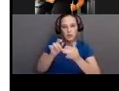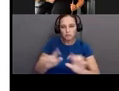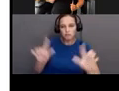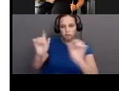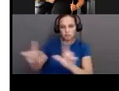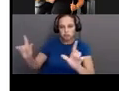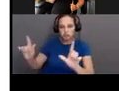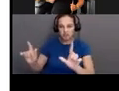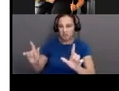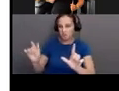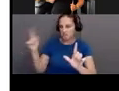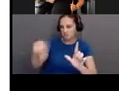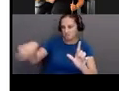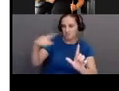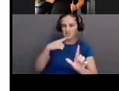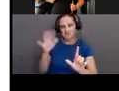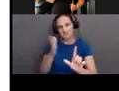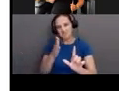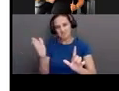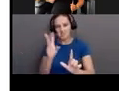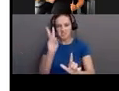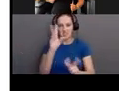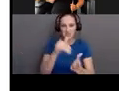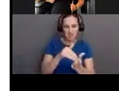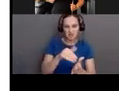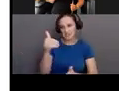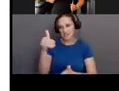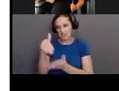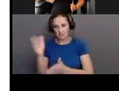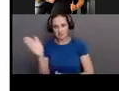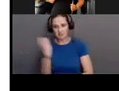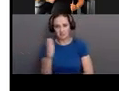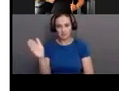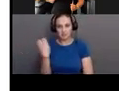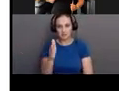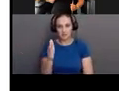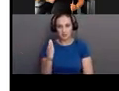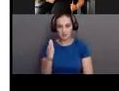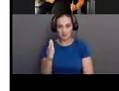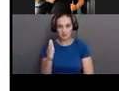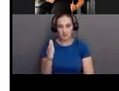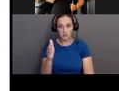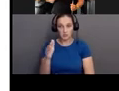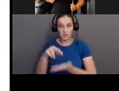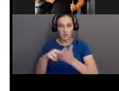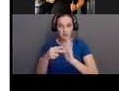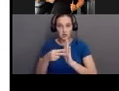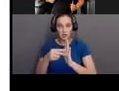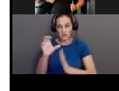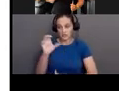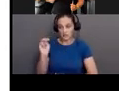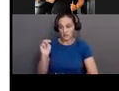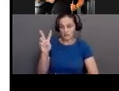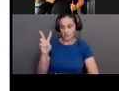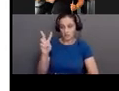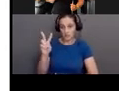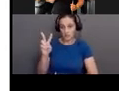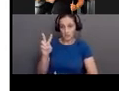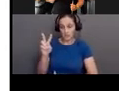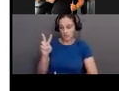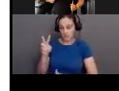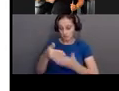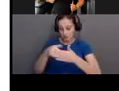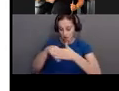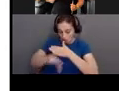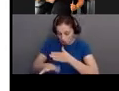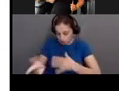that ballpark. So we're talking about the same number of infants born with CMD, birth defects from CMD, as the number